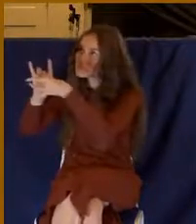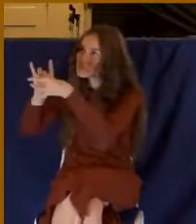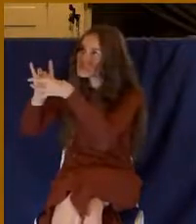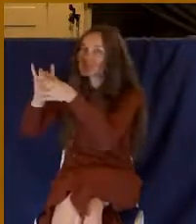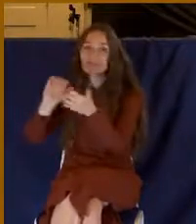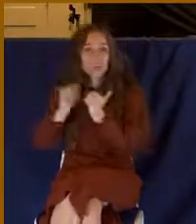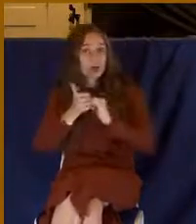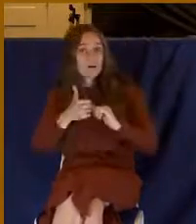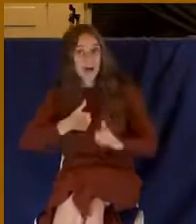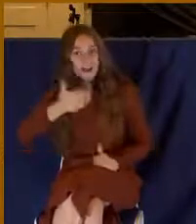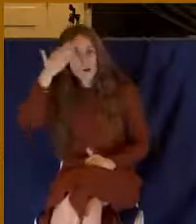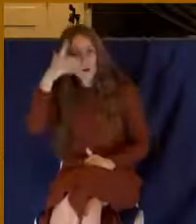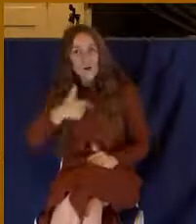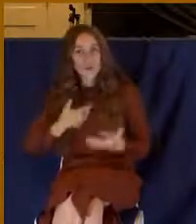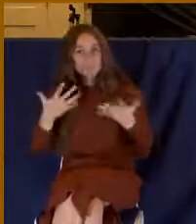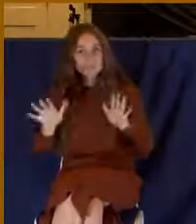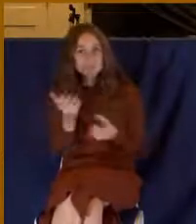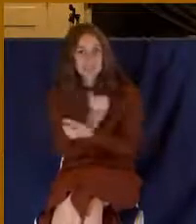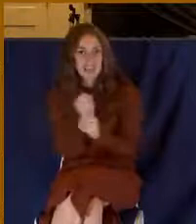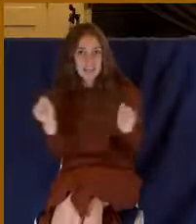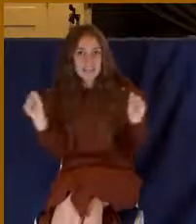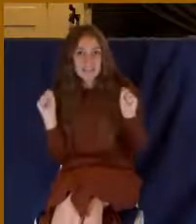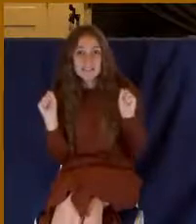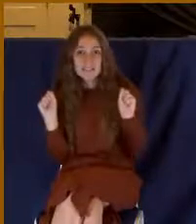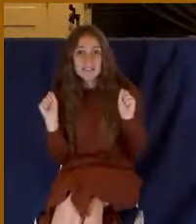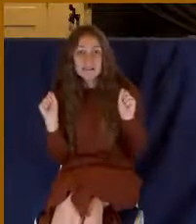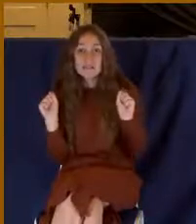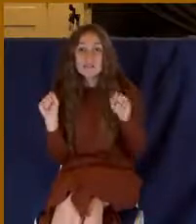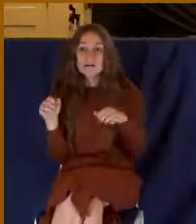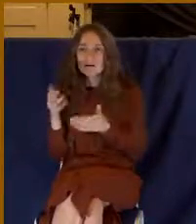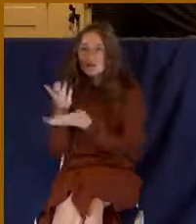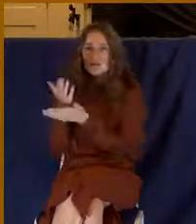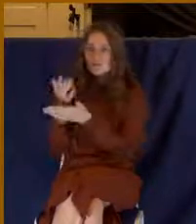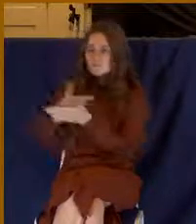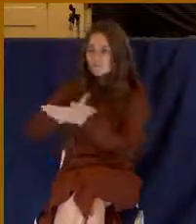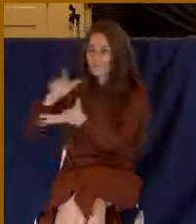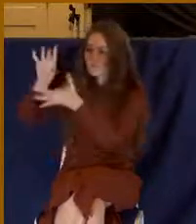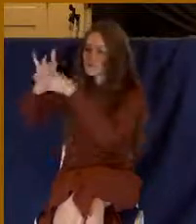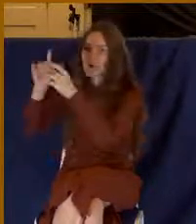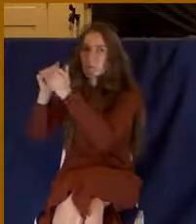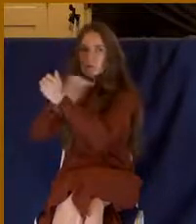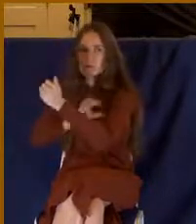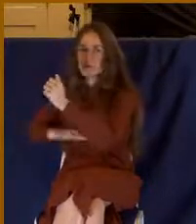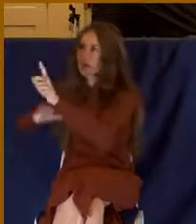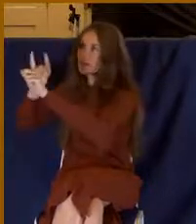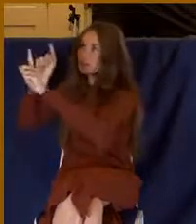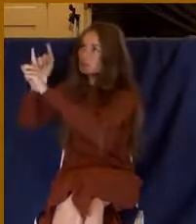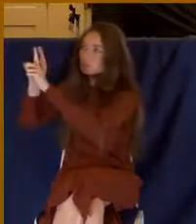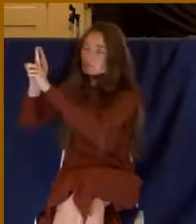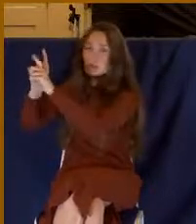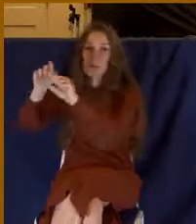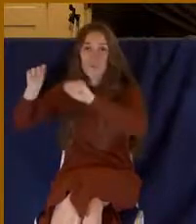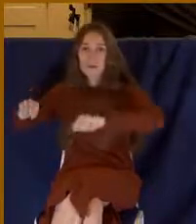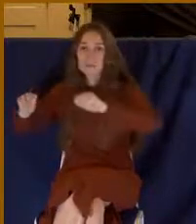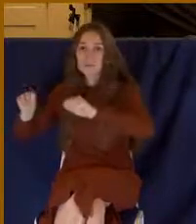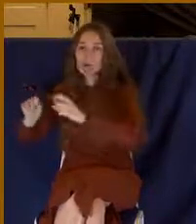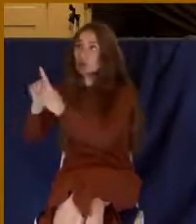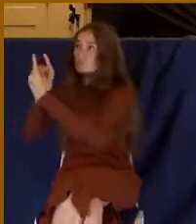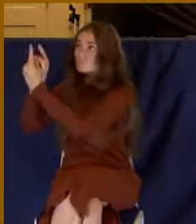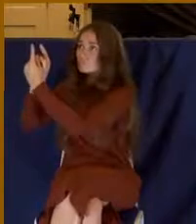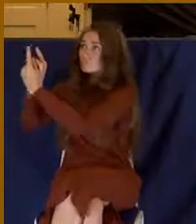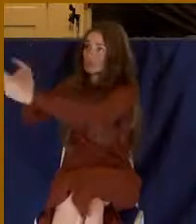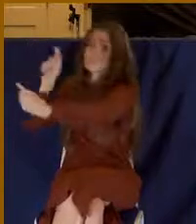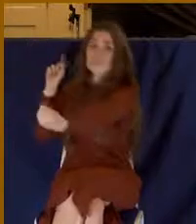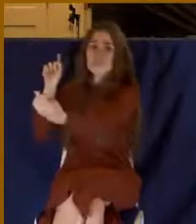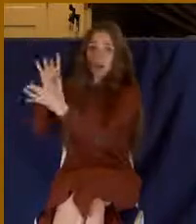Because I'm one with him. Nothing can ever take me out of Christ. That's why I don't understand how people can believe you can lose your salvation. Friend, you've been